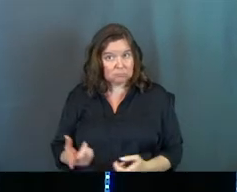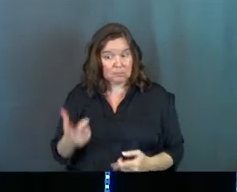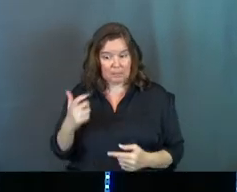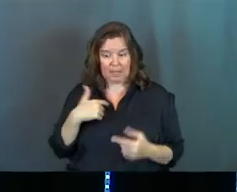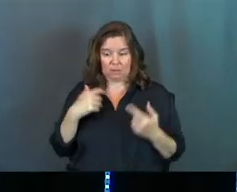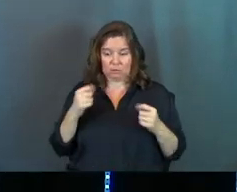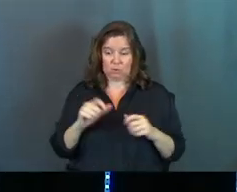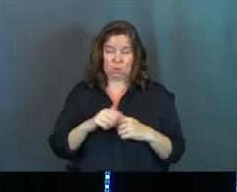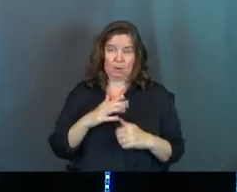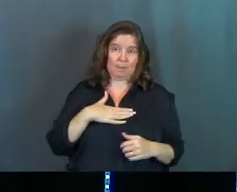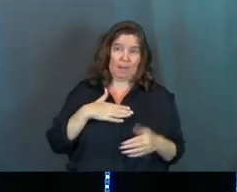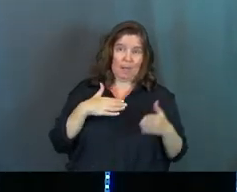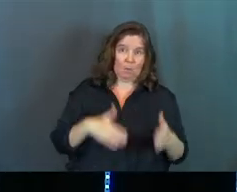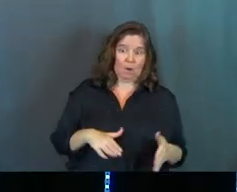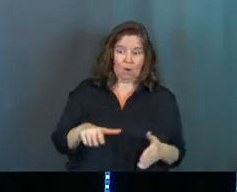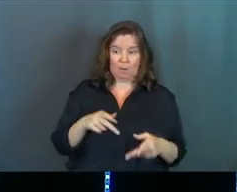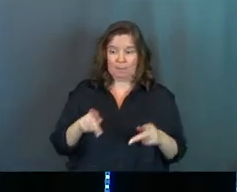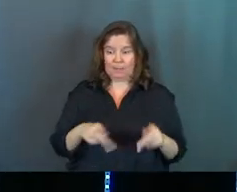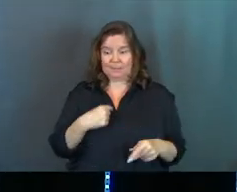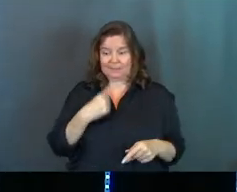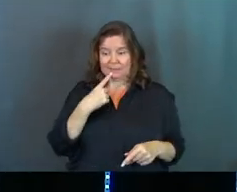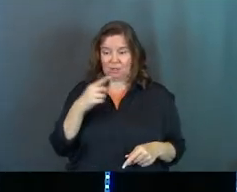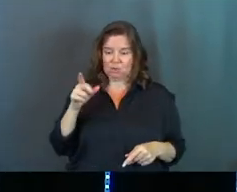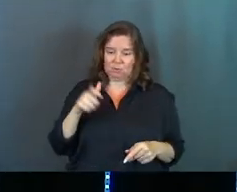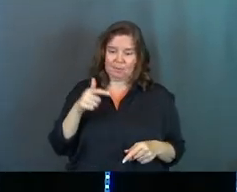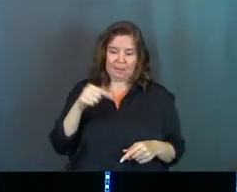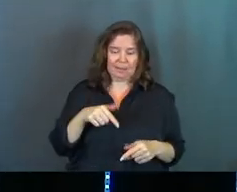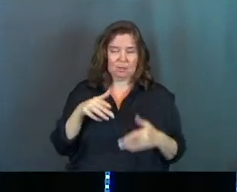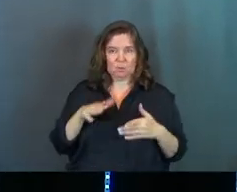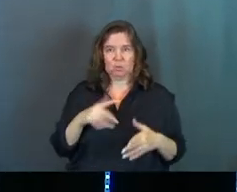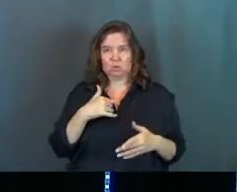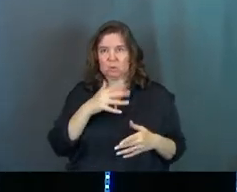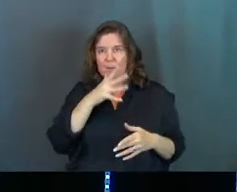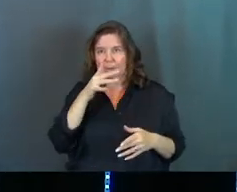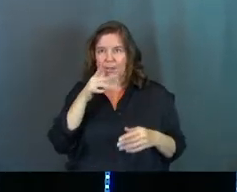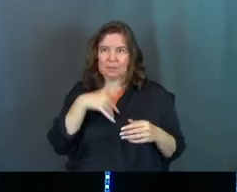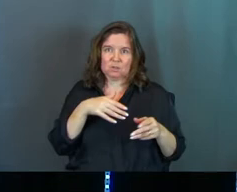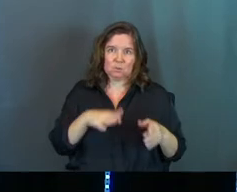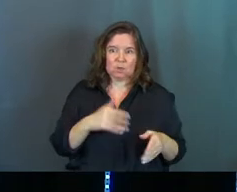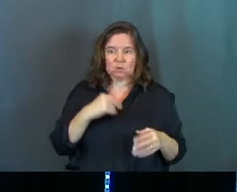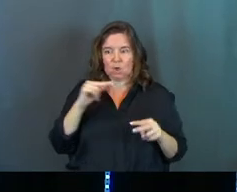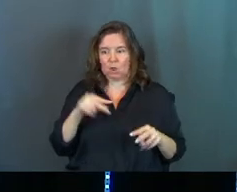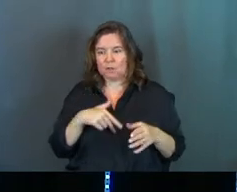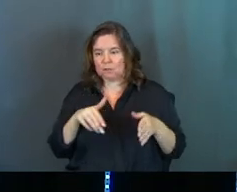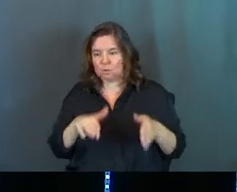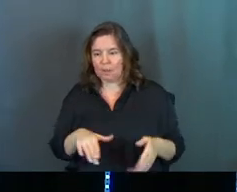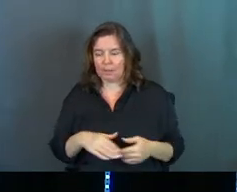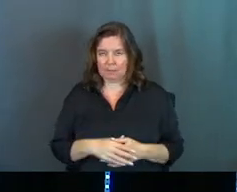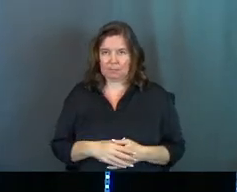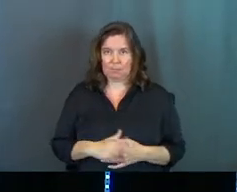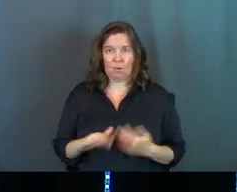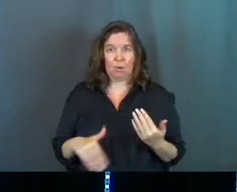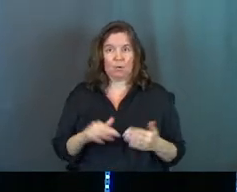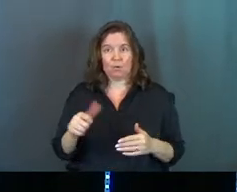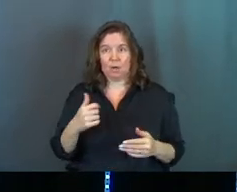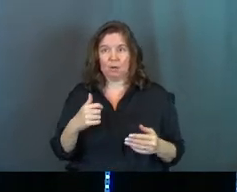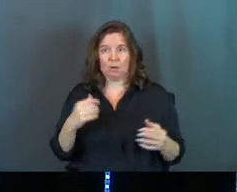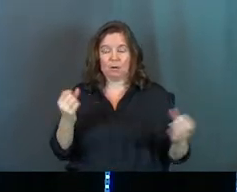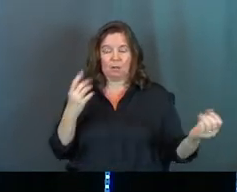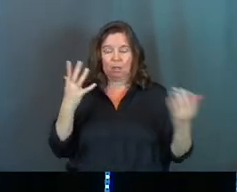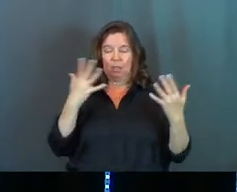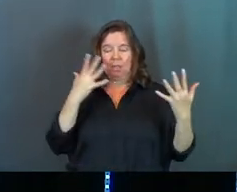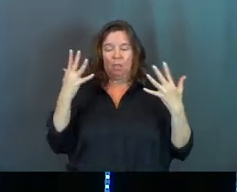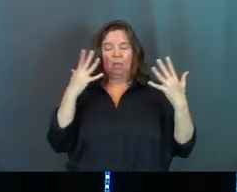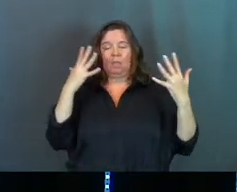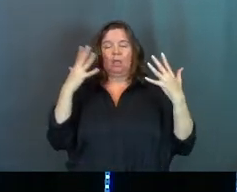Because I can try to do it my way or the way that other people say, you should be this way, you should parent this way, you should look this way. All those other voices from family